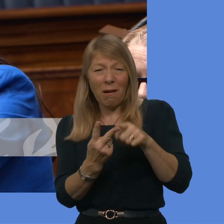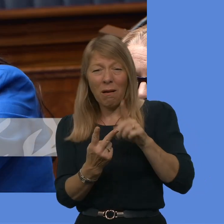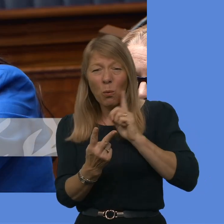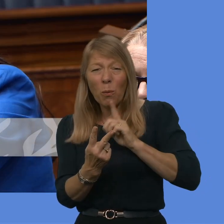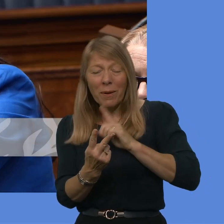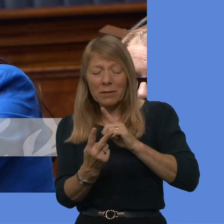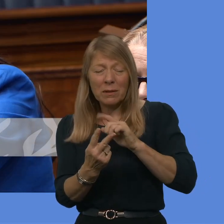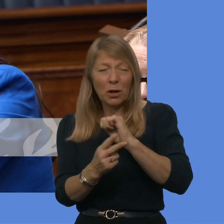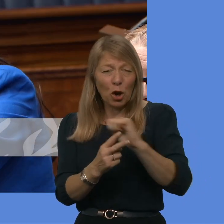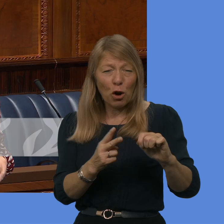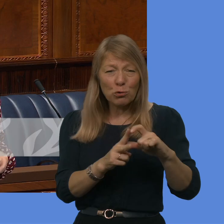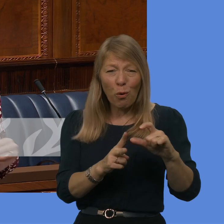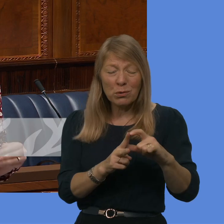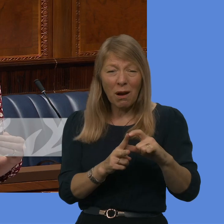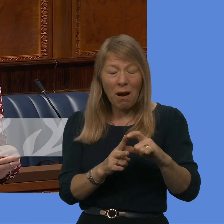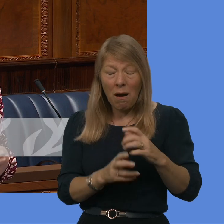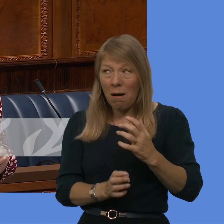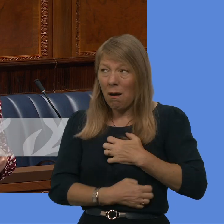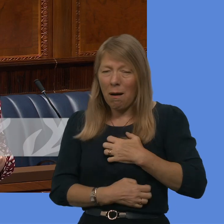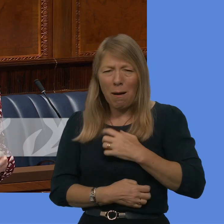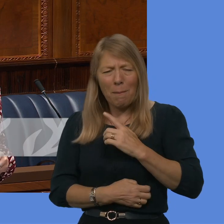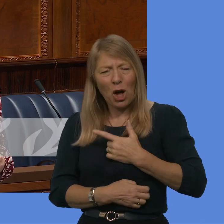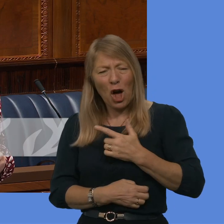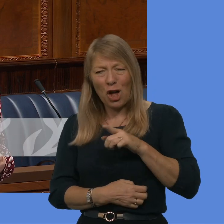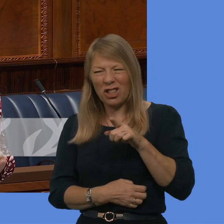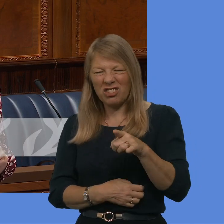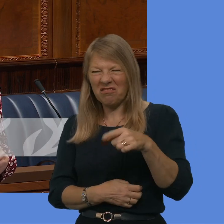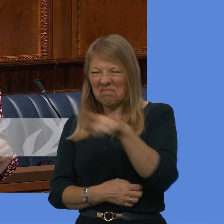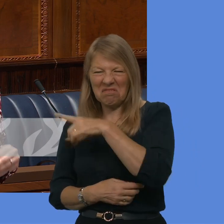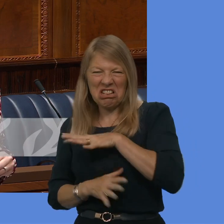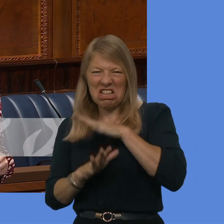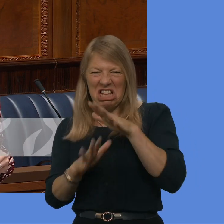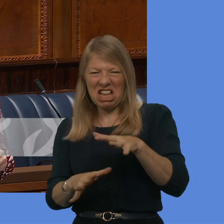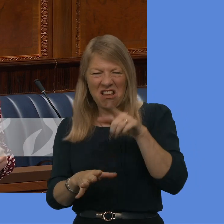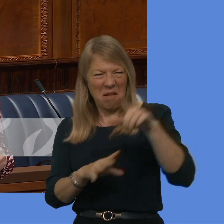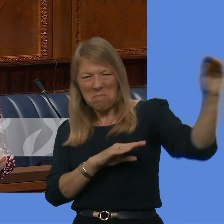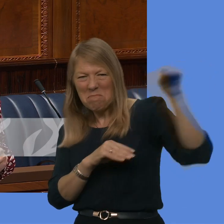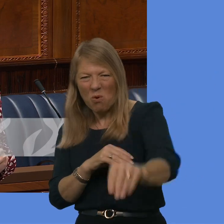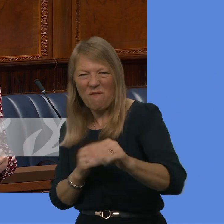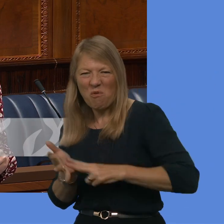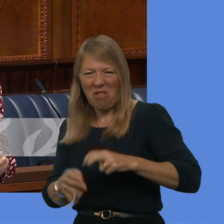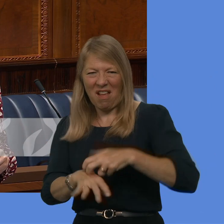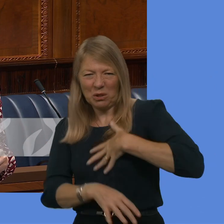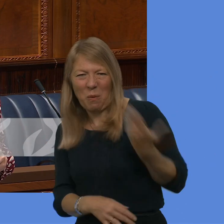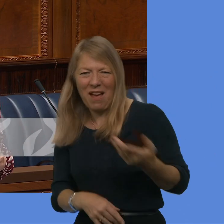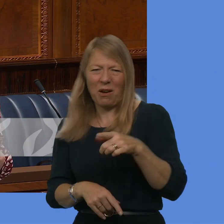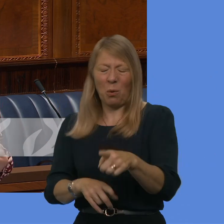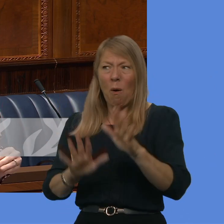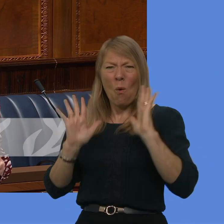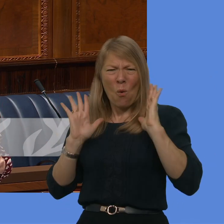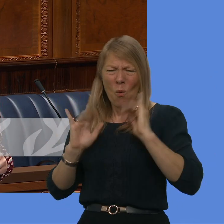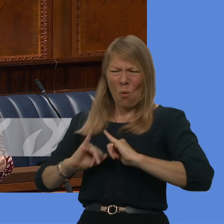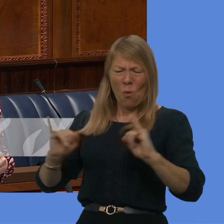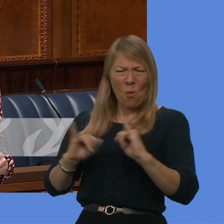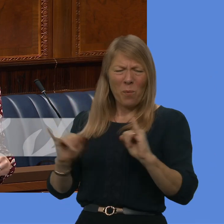school. Will the Deputy First Minister join with me in condemning all racist hate crimes and make it very clear that there is no